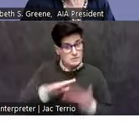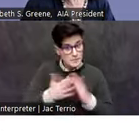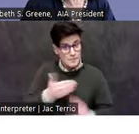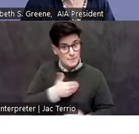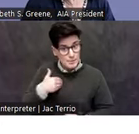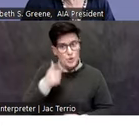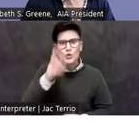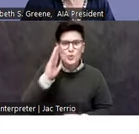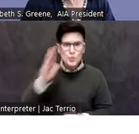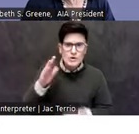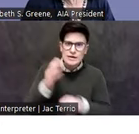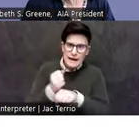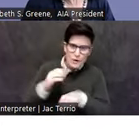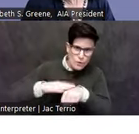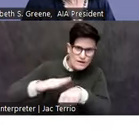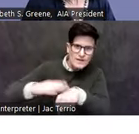upcoming programs.